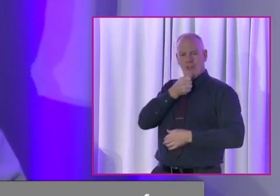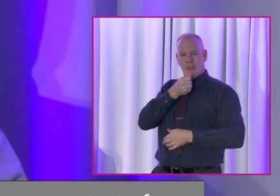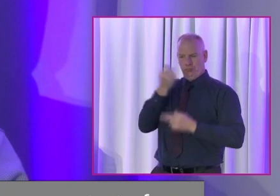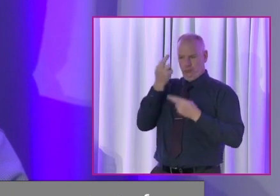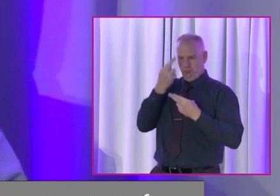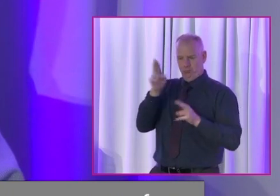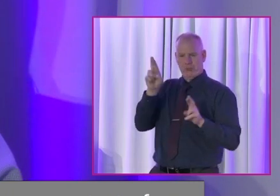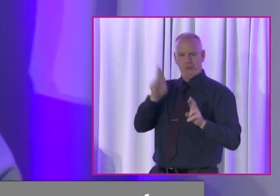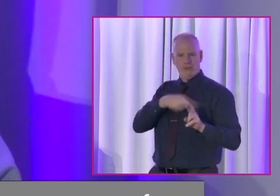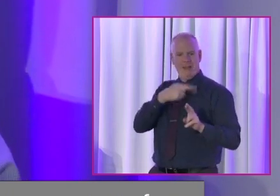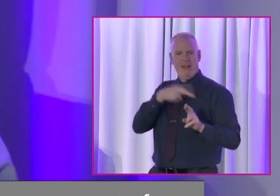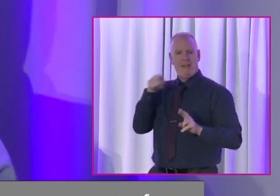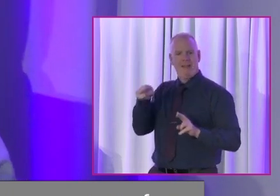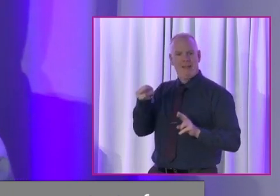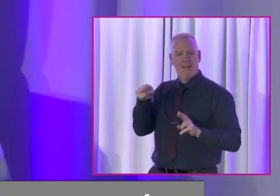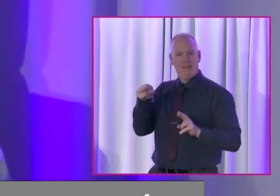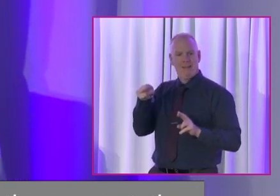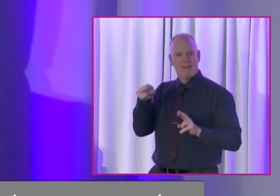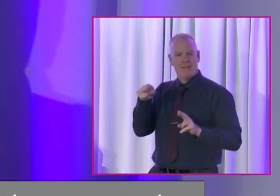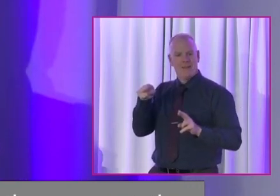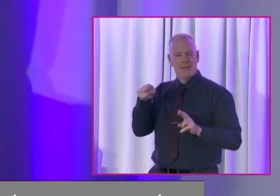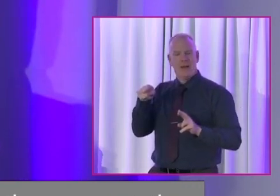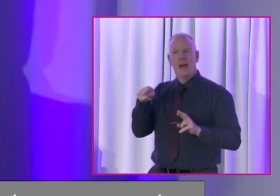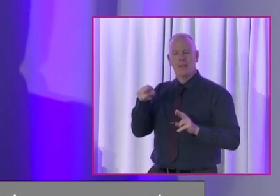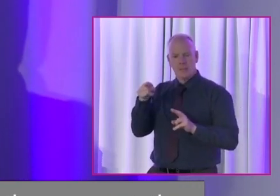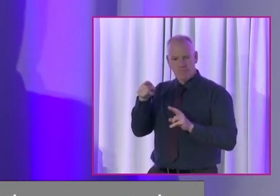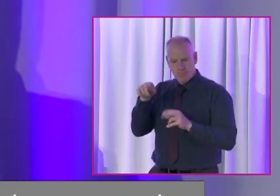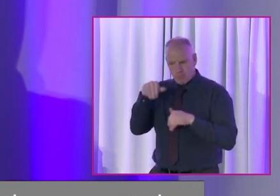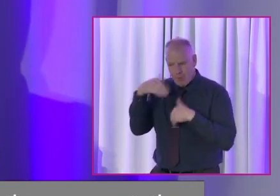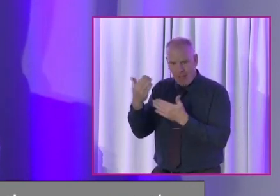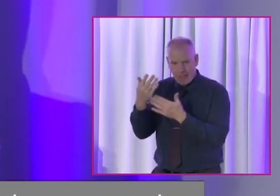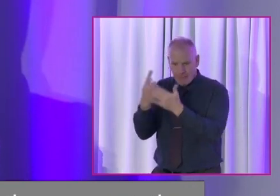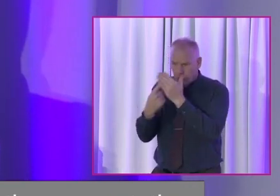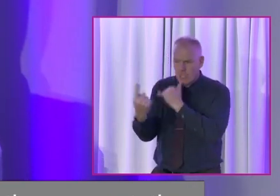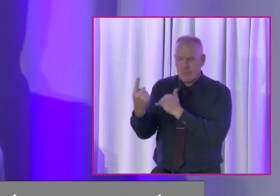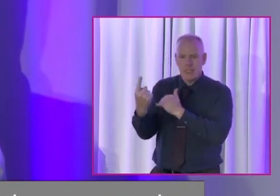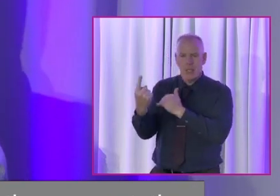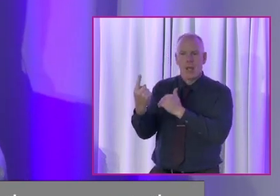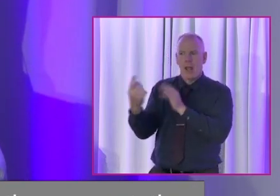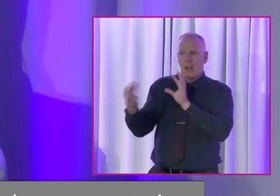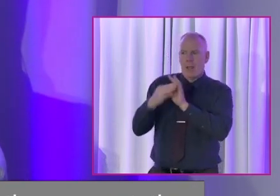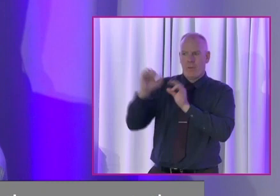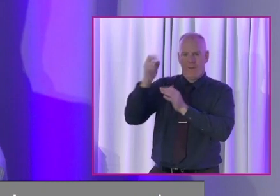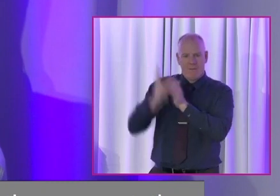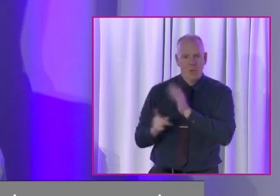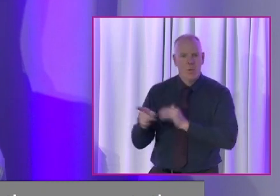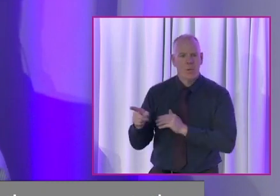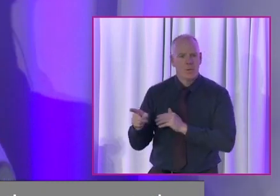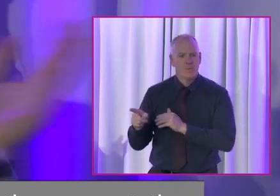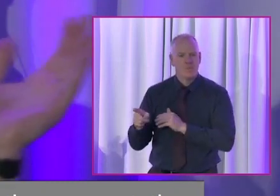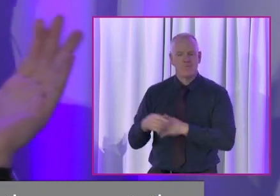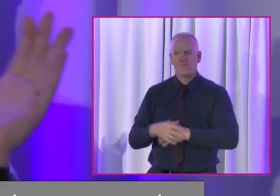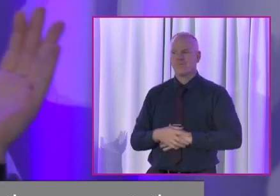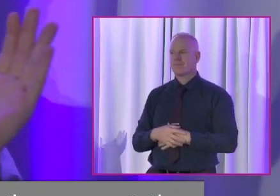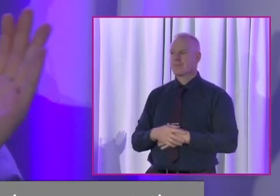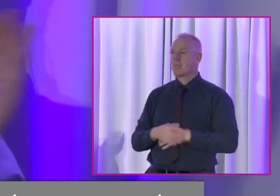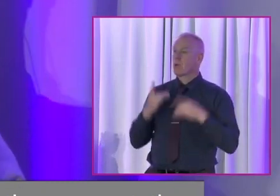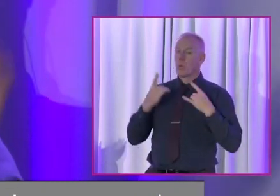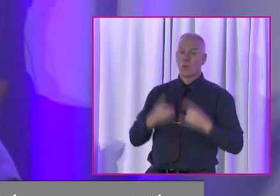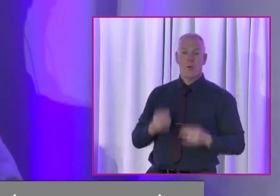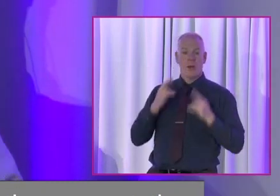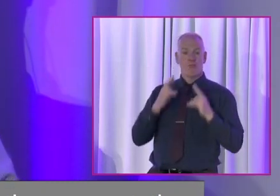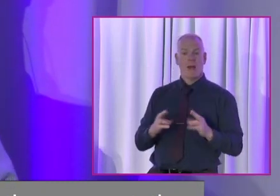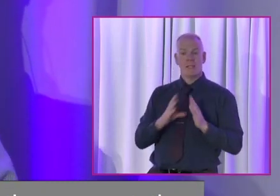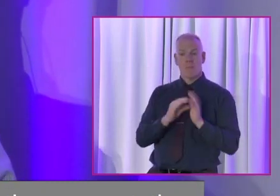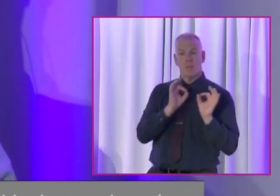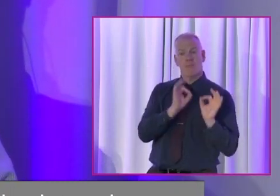representation and then giving them agency. So it comes back to values. So human rights model is great.